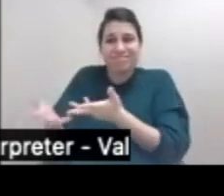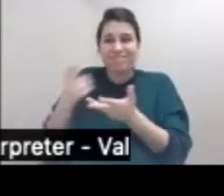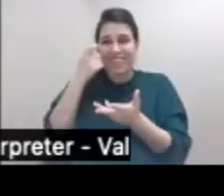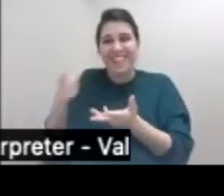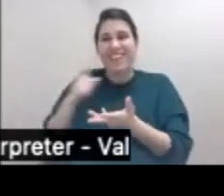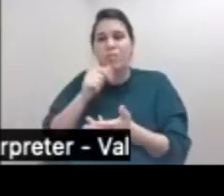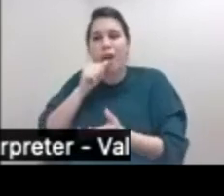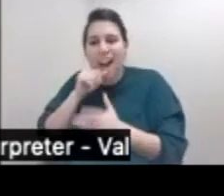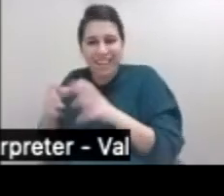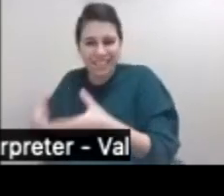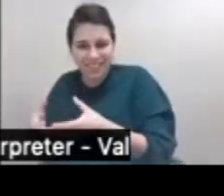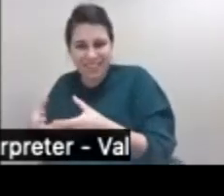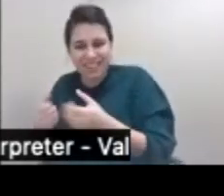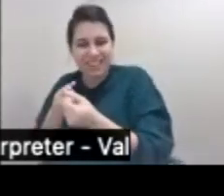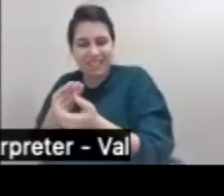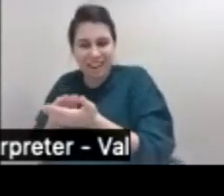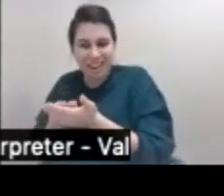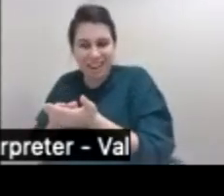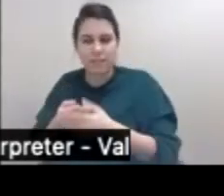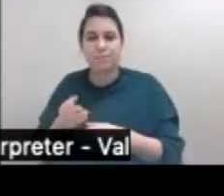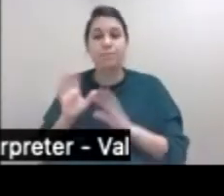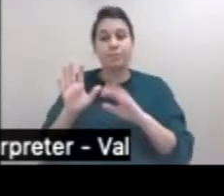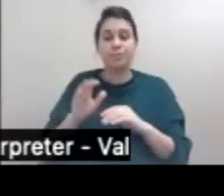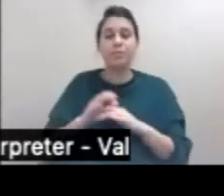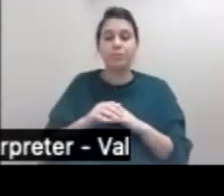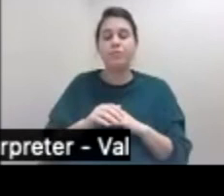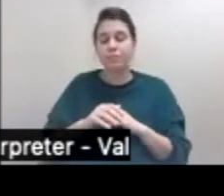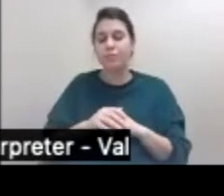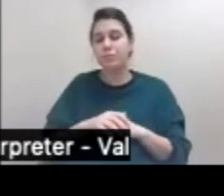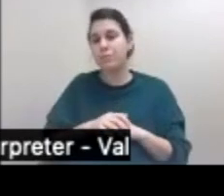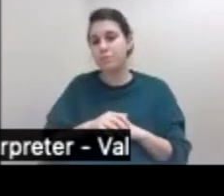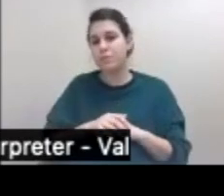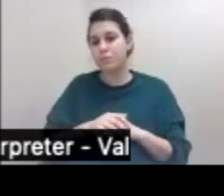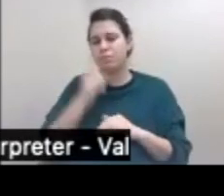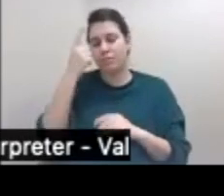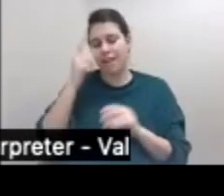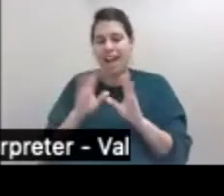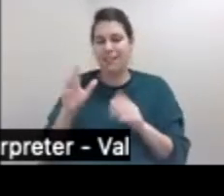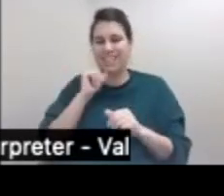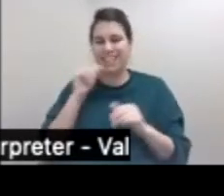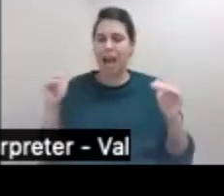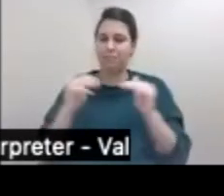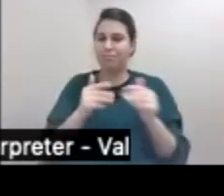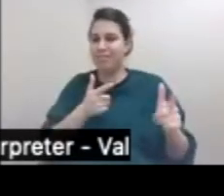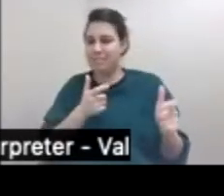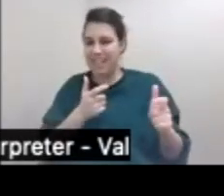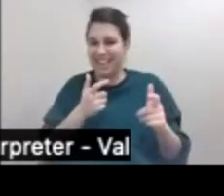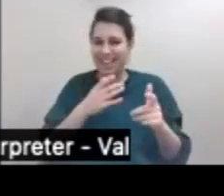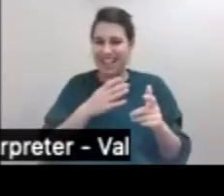are privately funded. Not at the same extent and speed that we would if we had a stronger